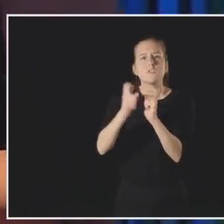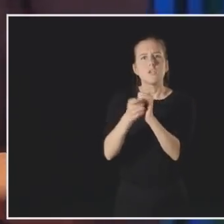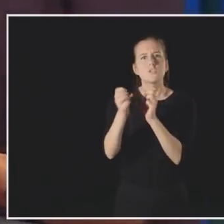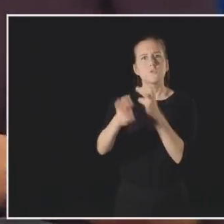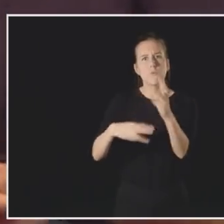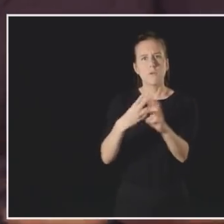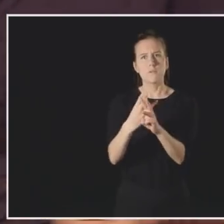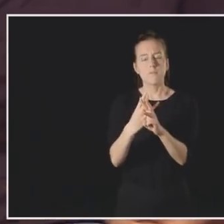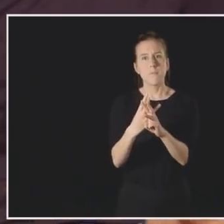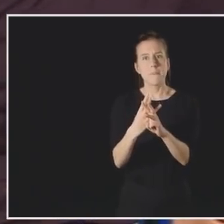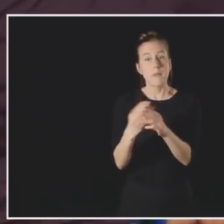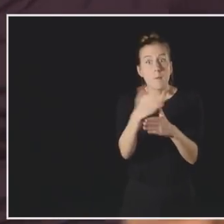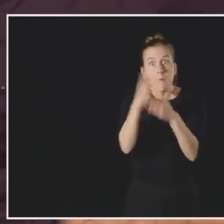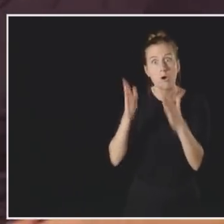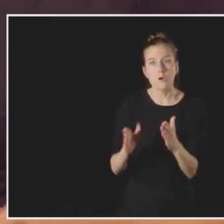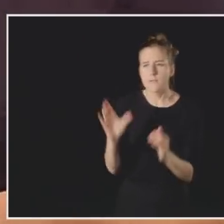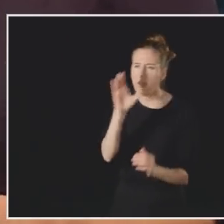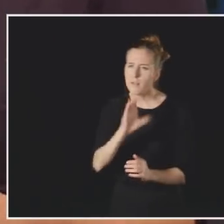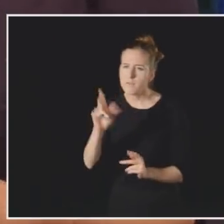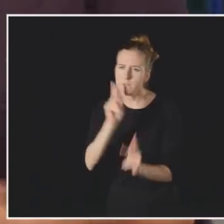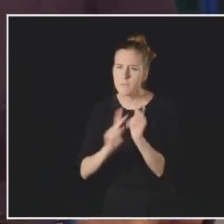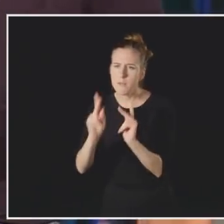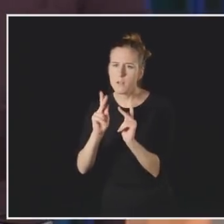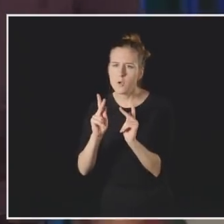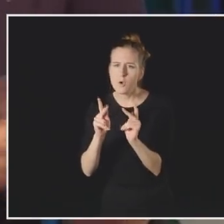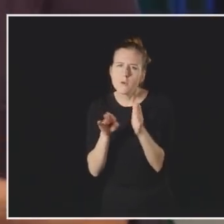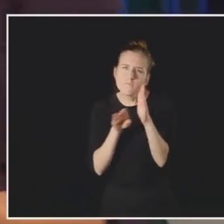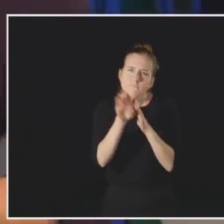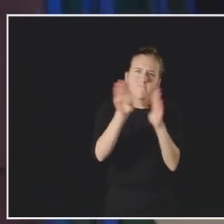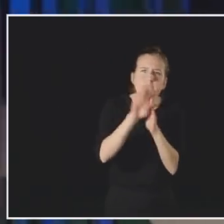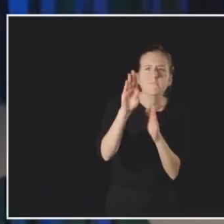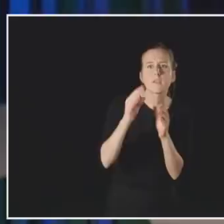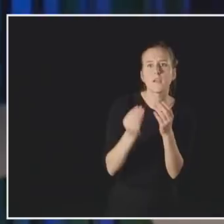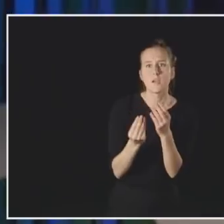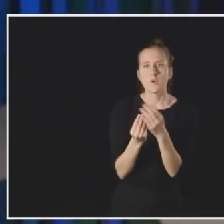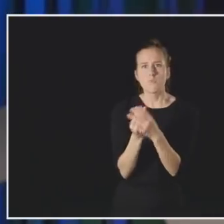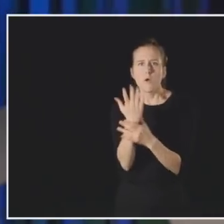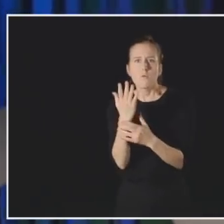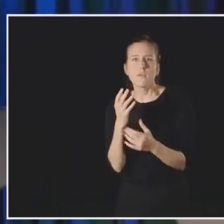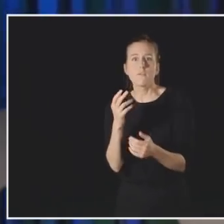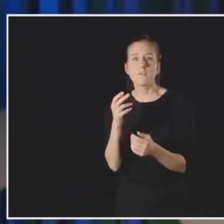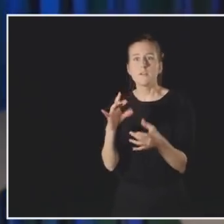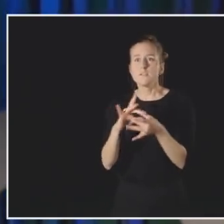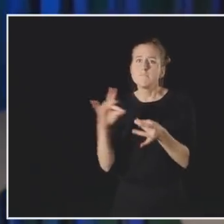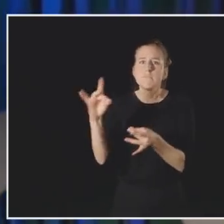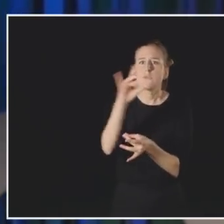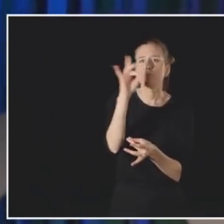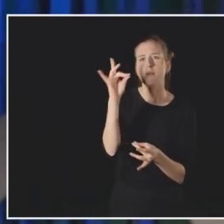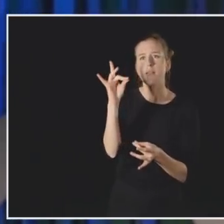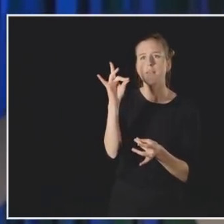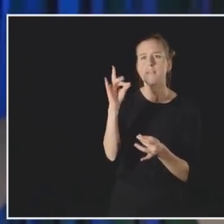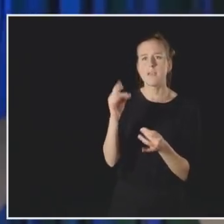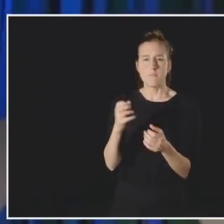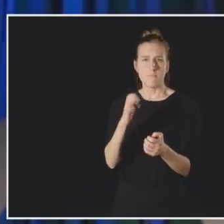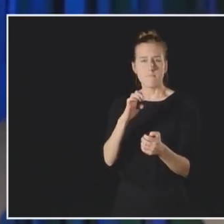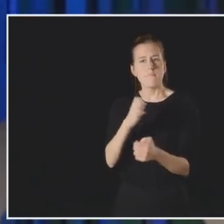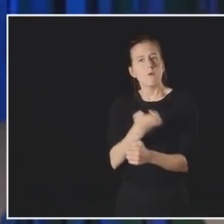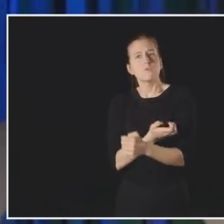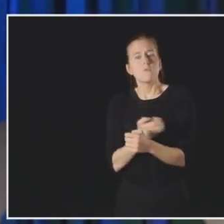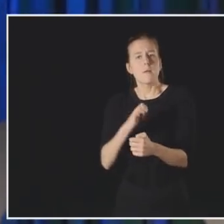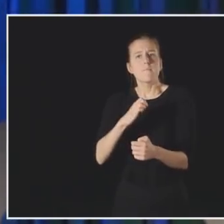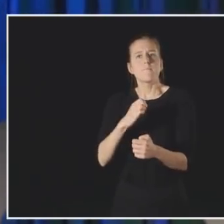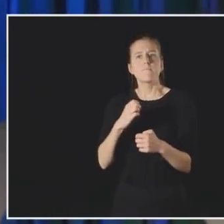In partners, I look for those that work on their spiritual and personal growth and have a playful